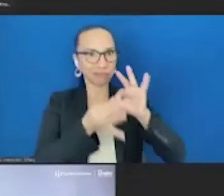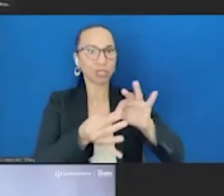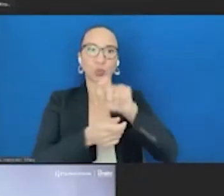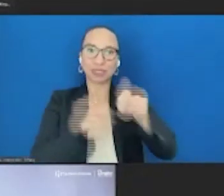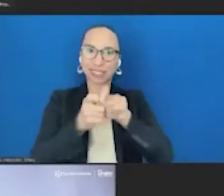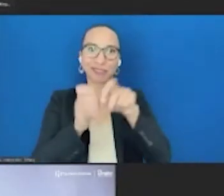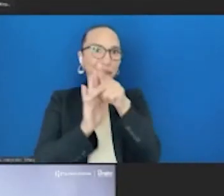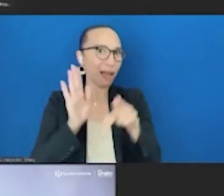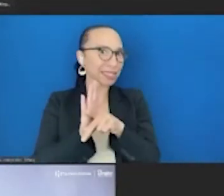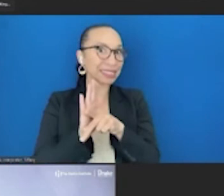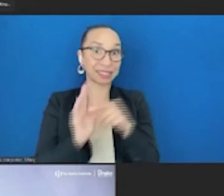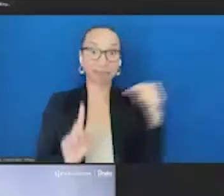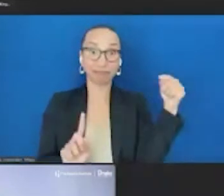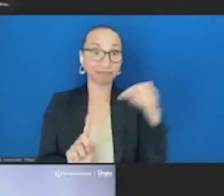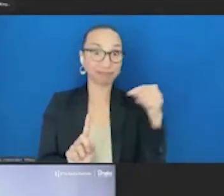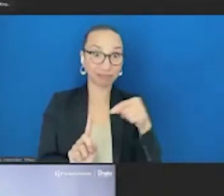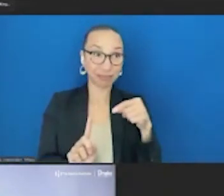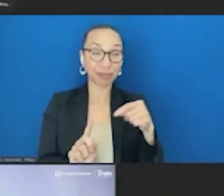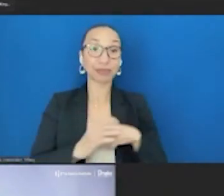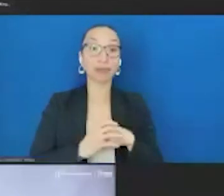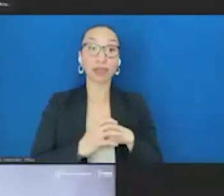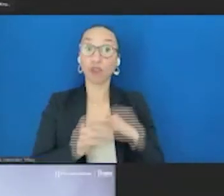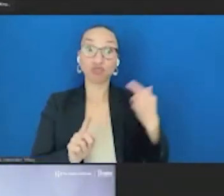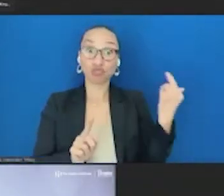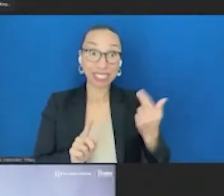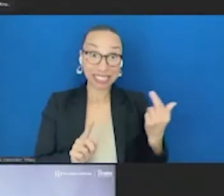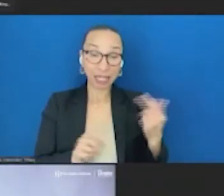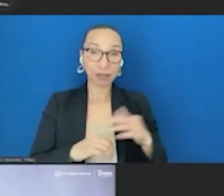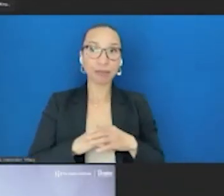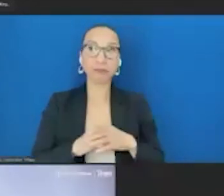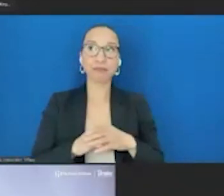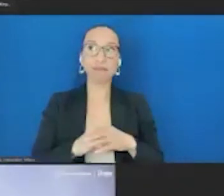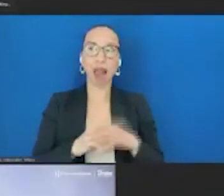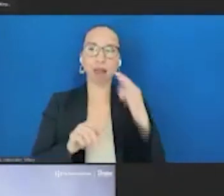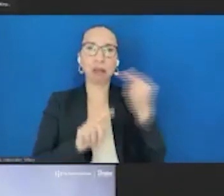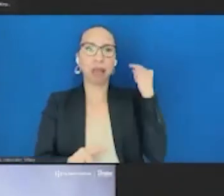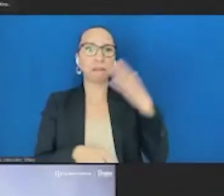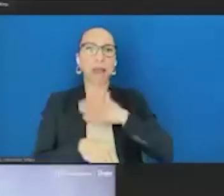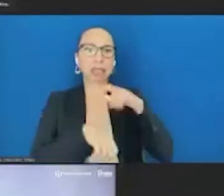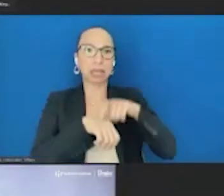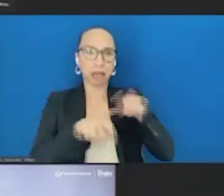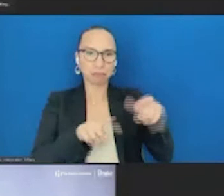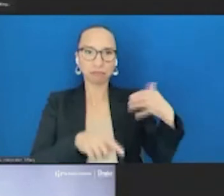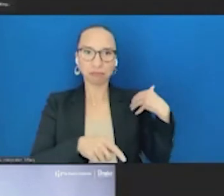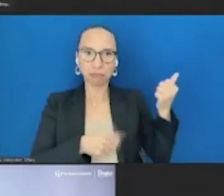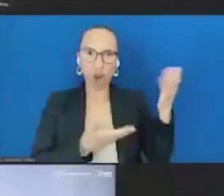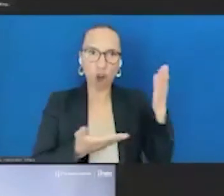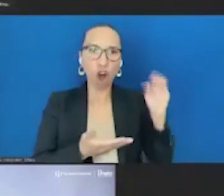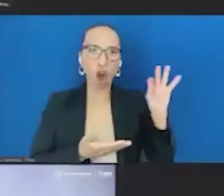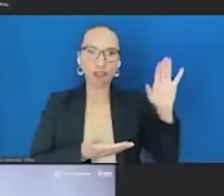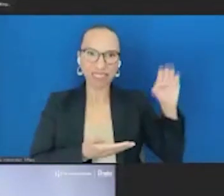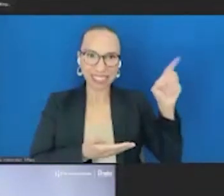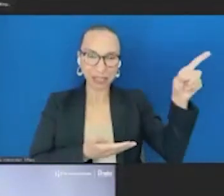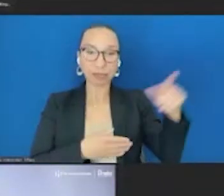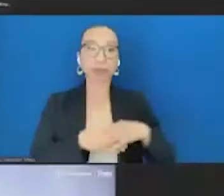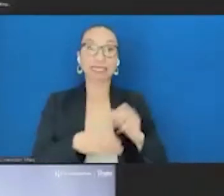we're trying to espouse. Because every time when I was in office and I would have town meetings and community meetings